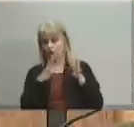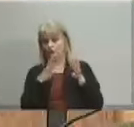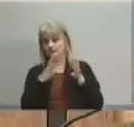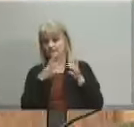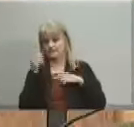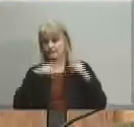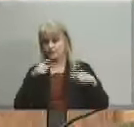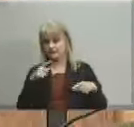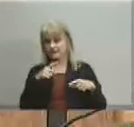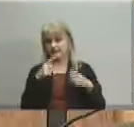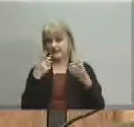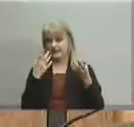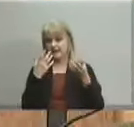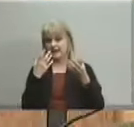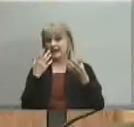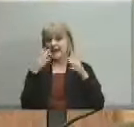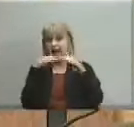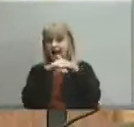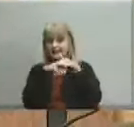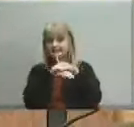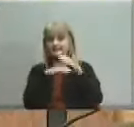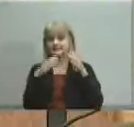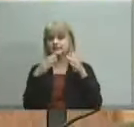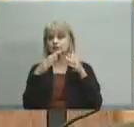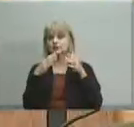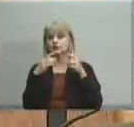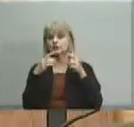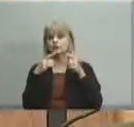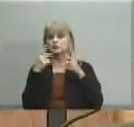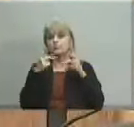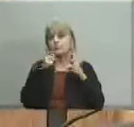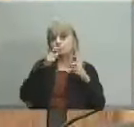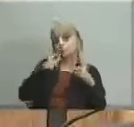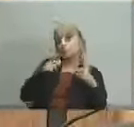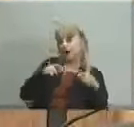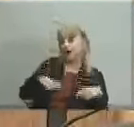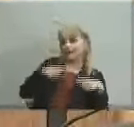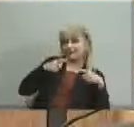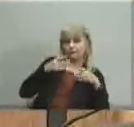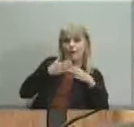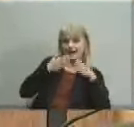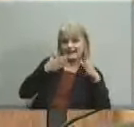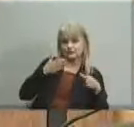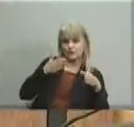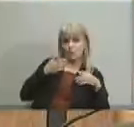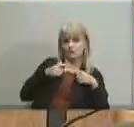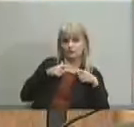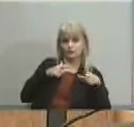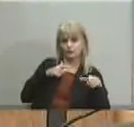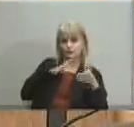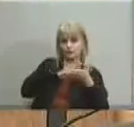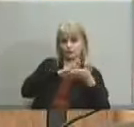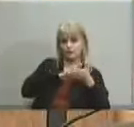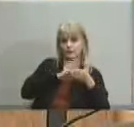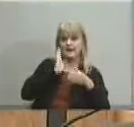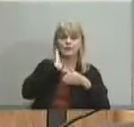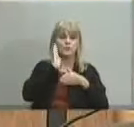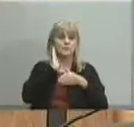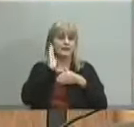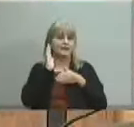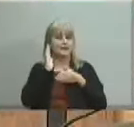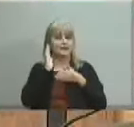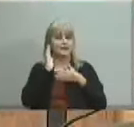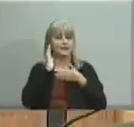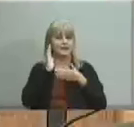diversity and access um to people who don't live right next door to it um it's going to be a bigger one uh